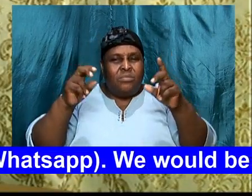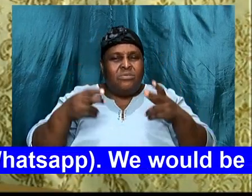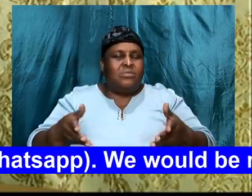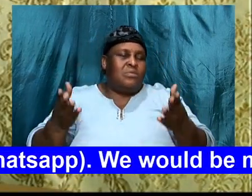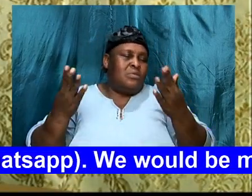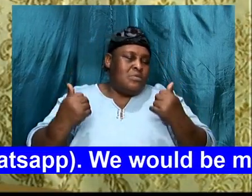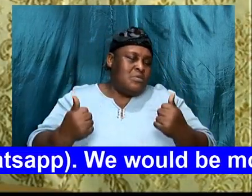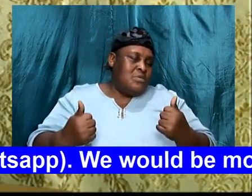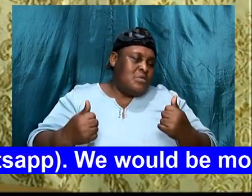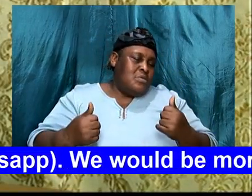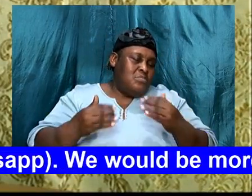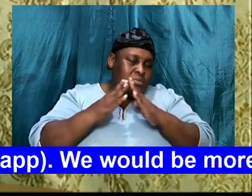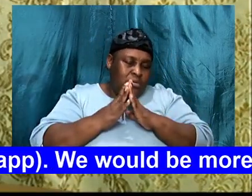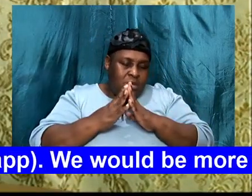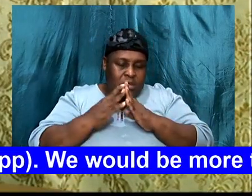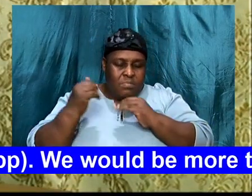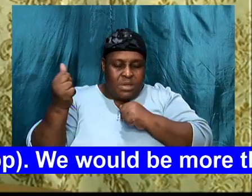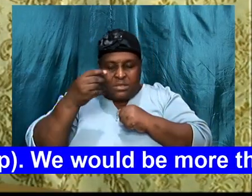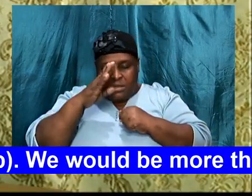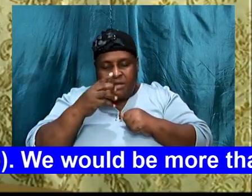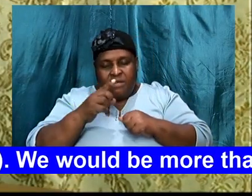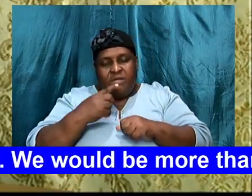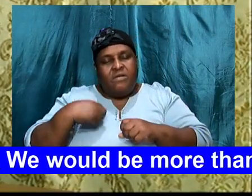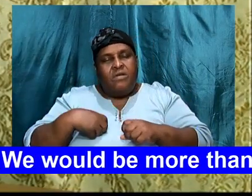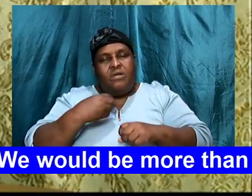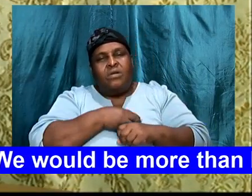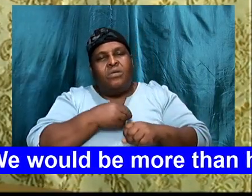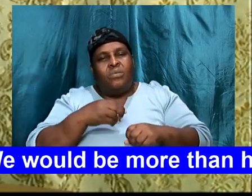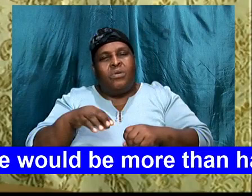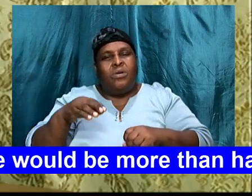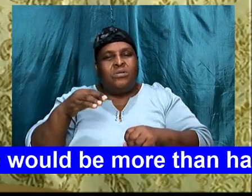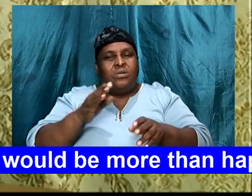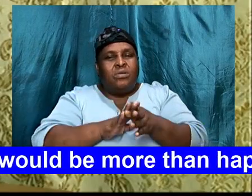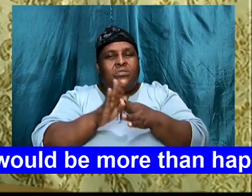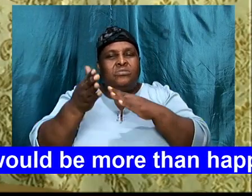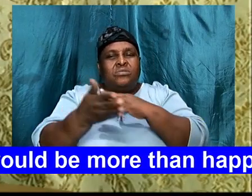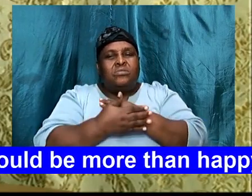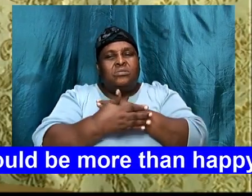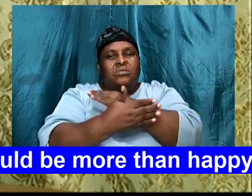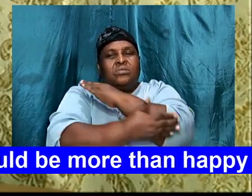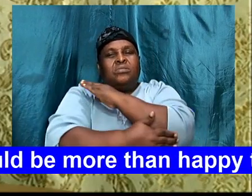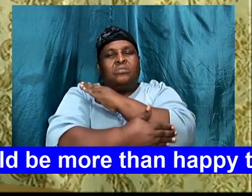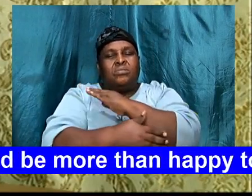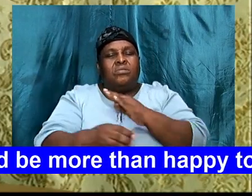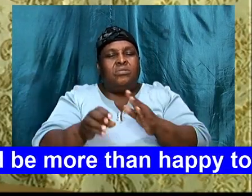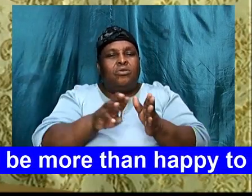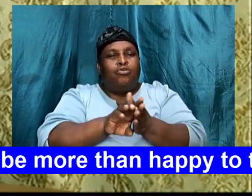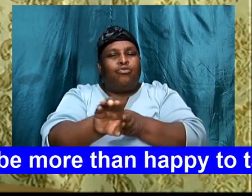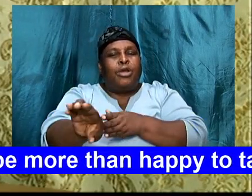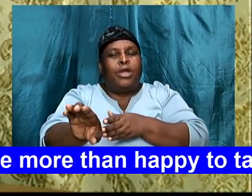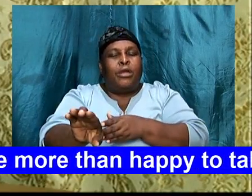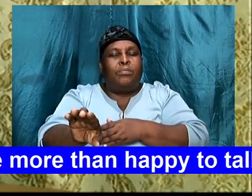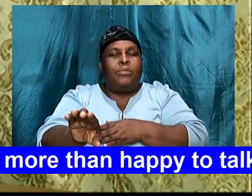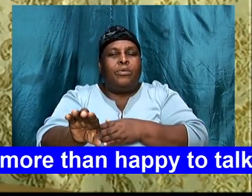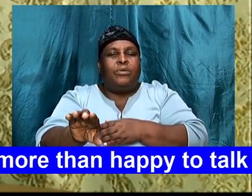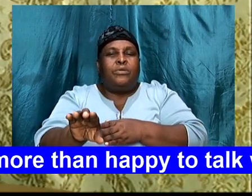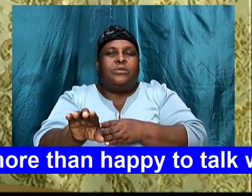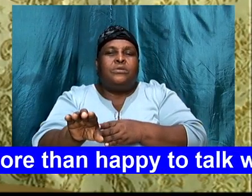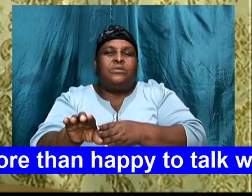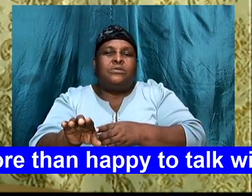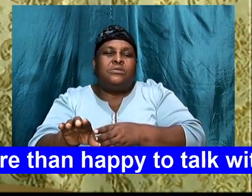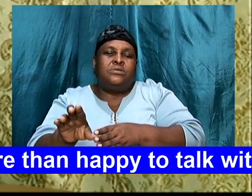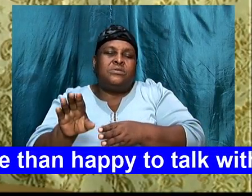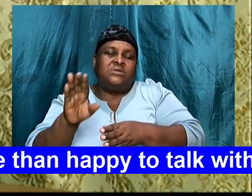mighty God, for our country, we ask you, to look at what is happening, the crime, mighty God, it, it, it